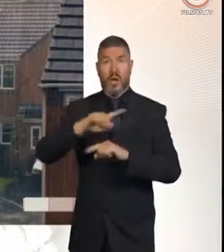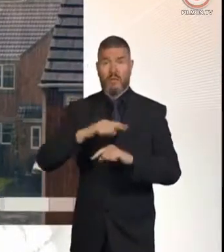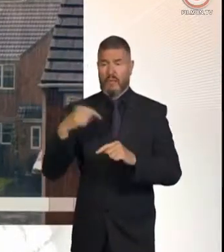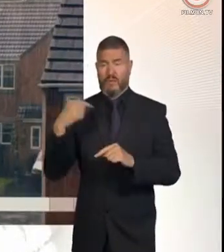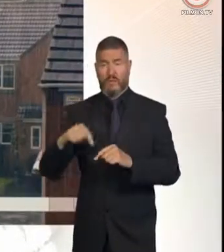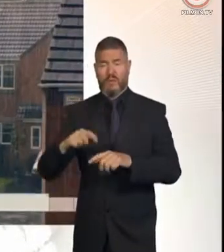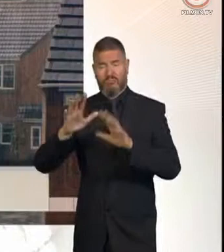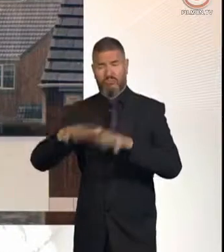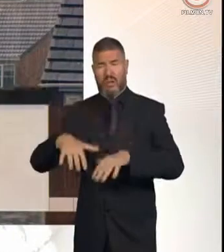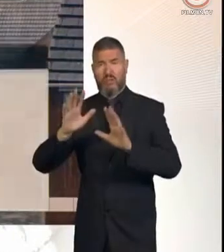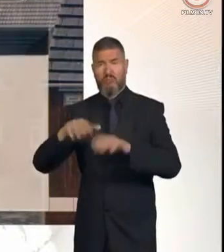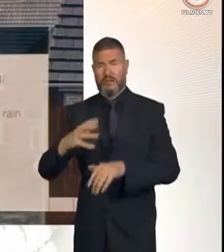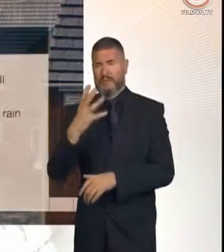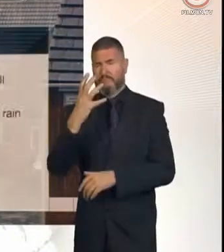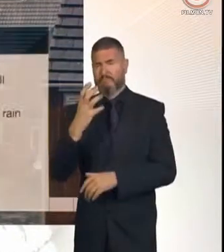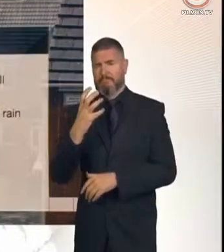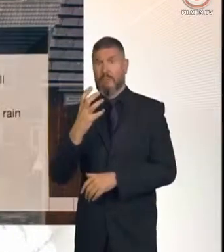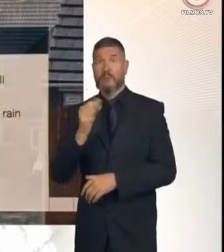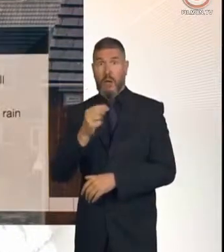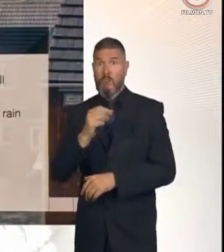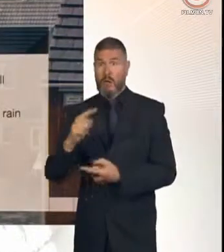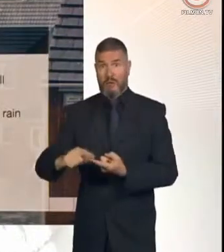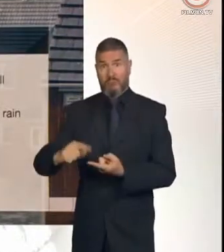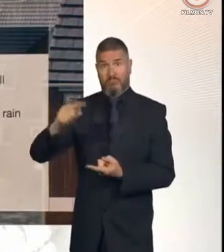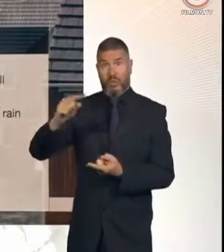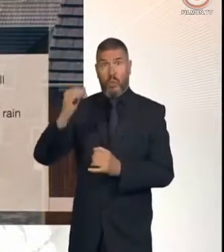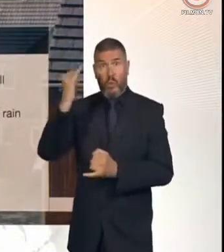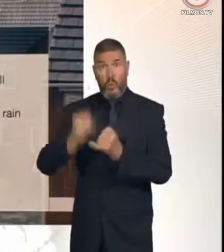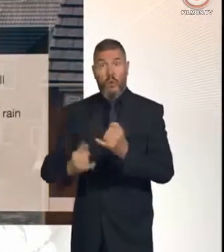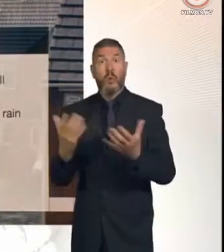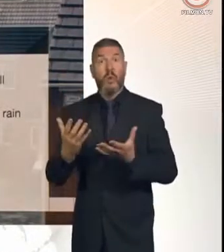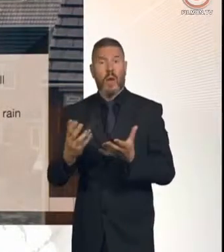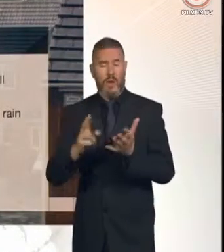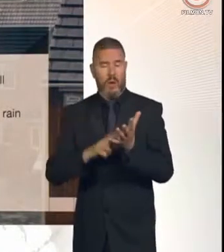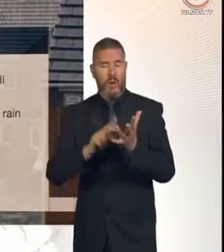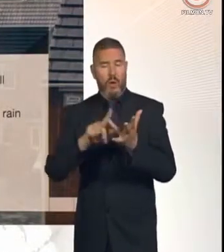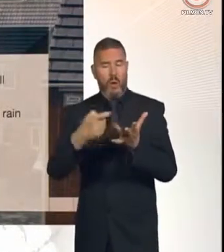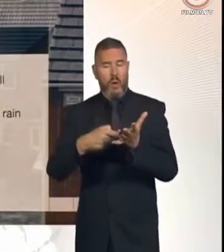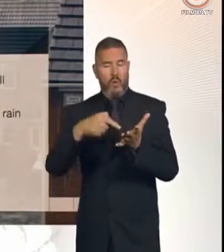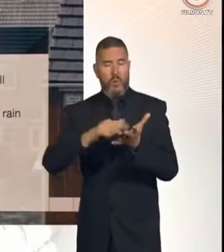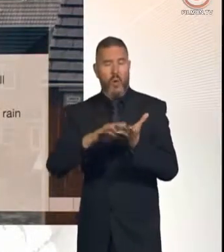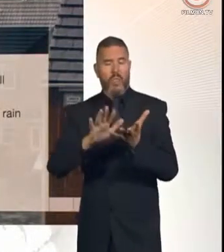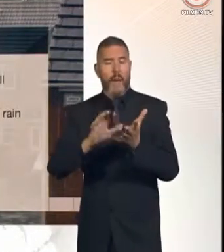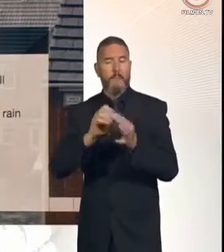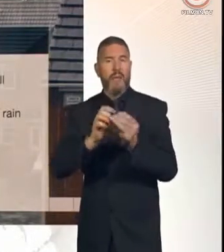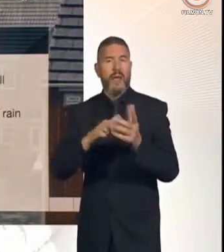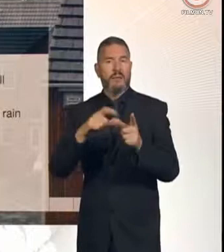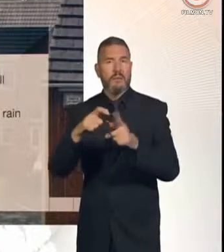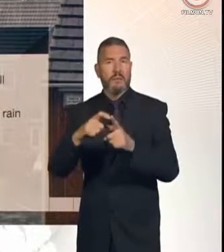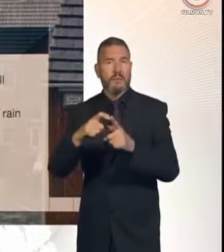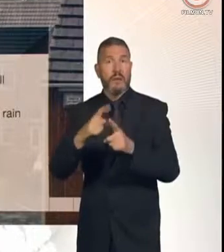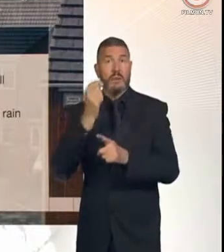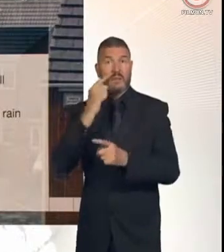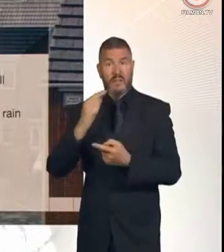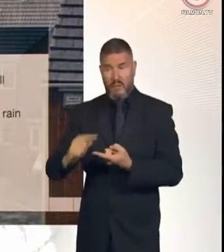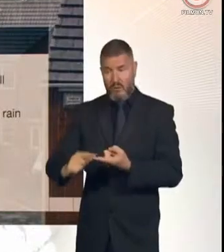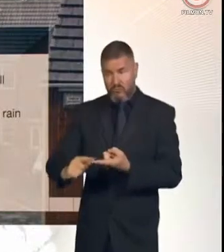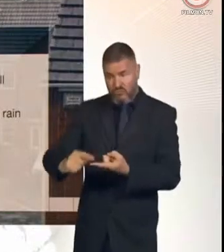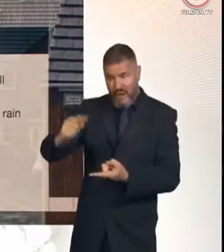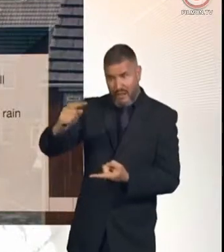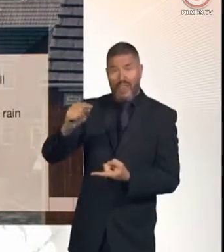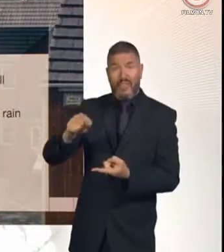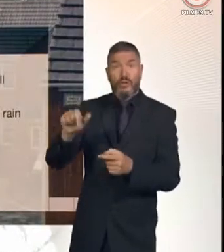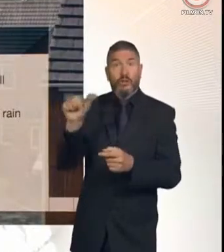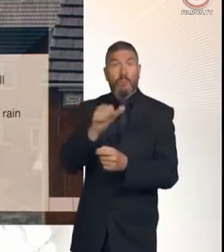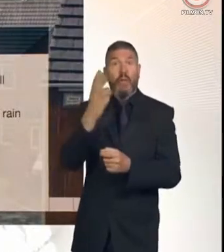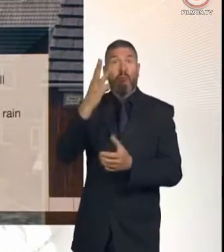-breaking rainfall for some, believe it or not, in Northumberland earlier on this week, and some of us have seen close to three months' worth of rain, and